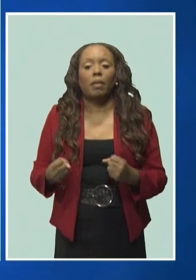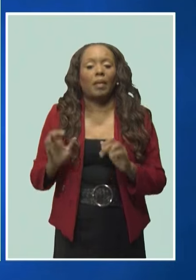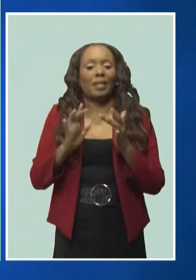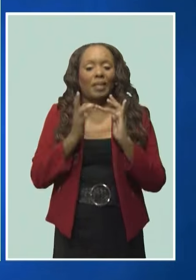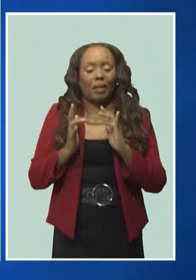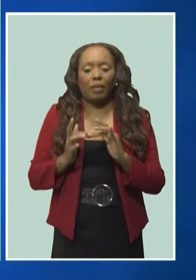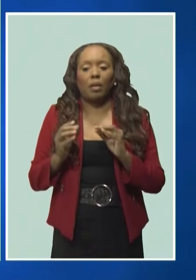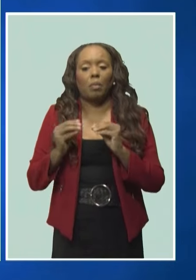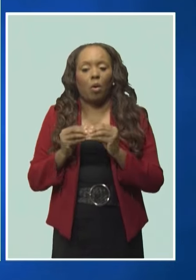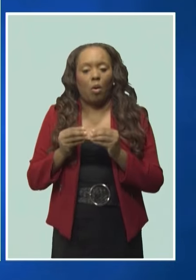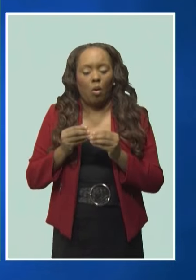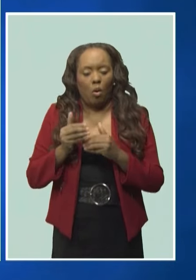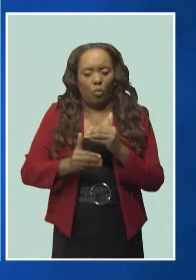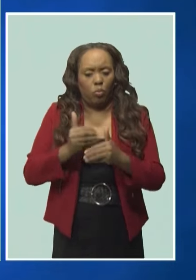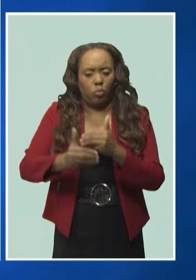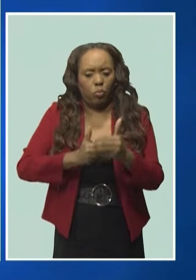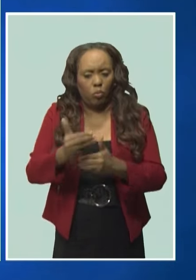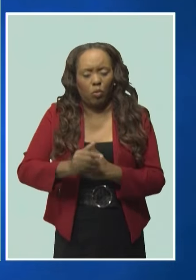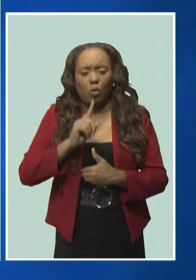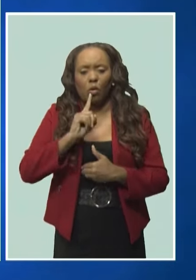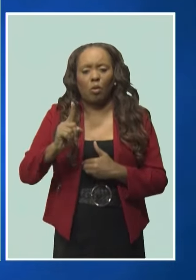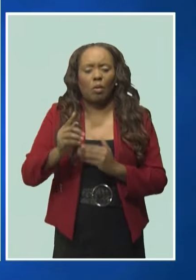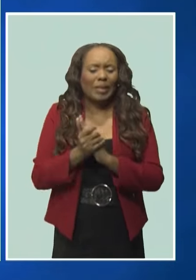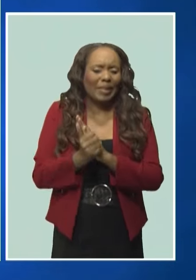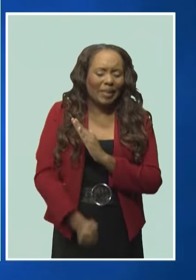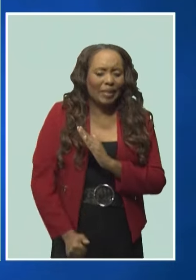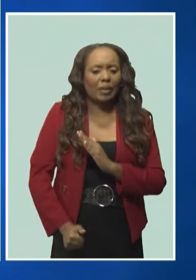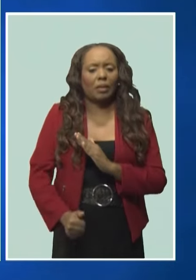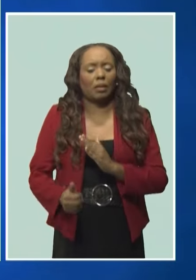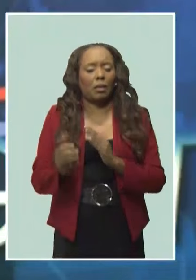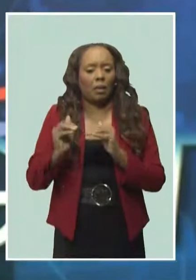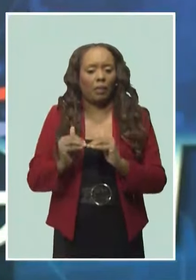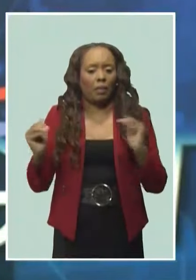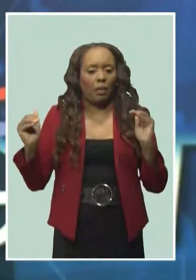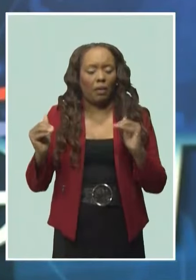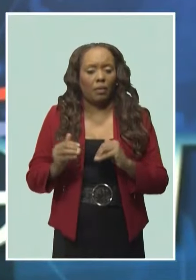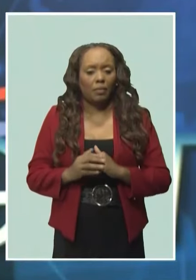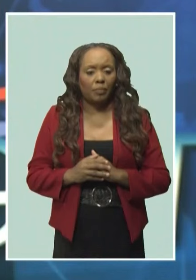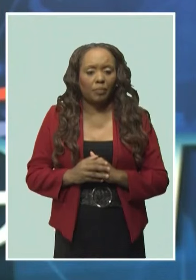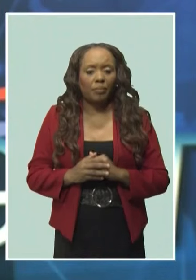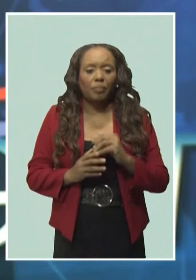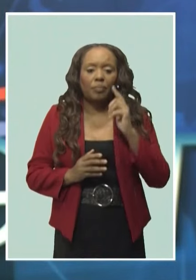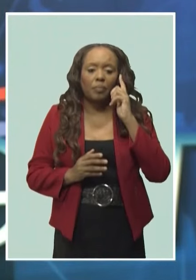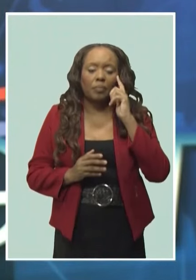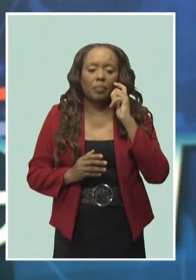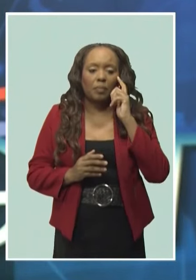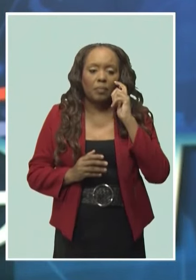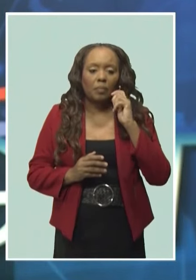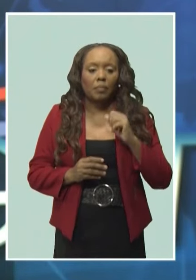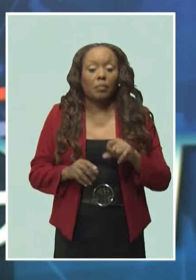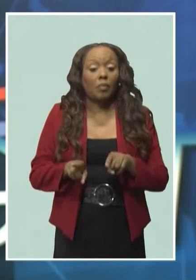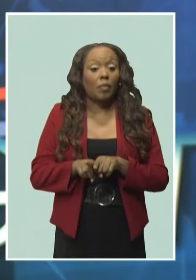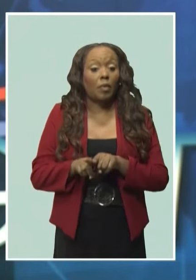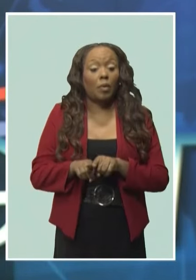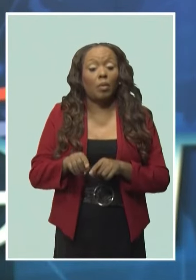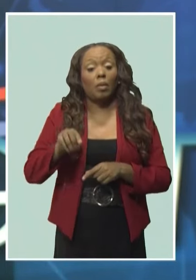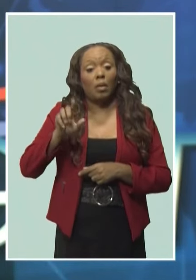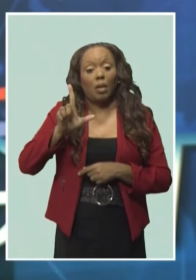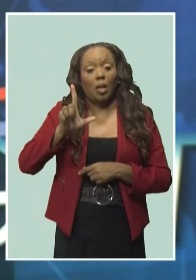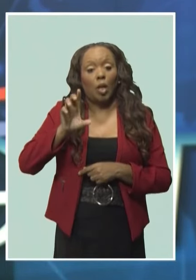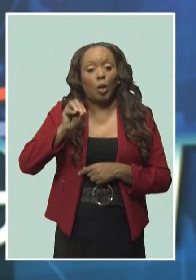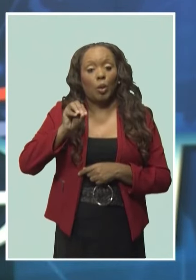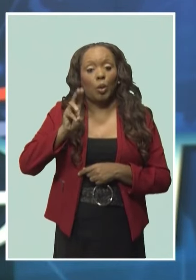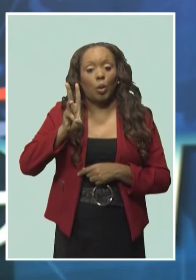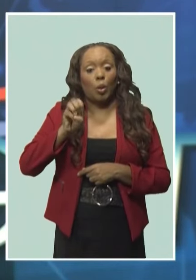more advanced, technologically proficient level. We also heard from the lower house that cases of dengue